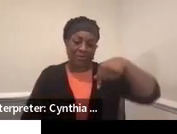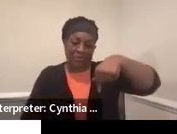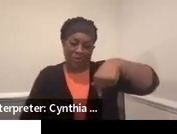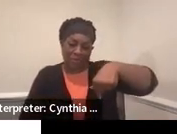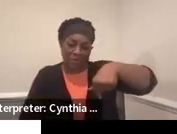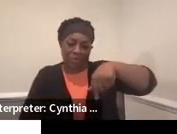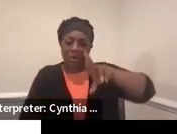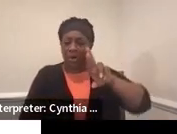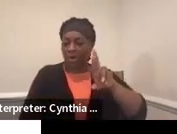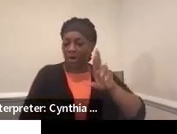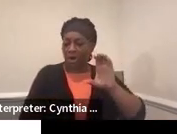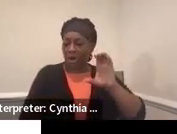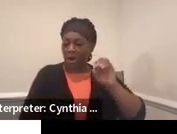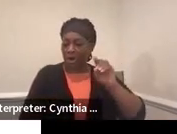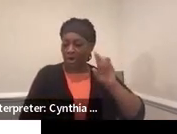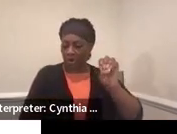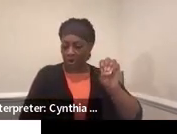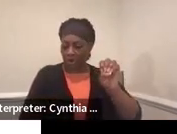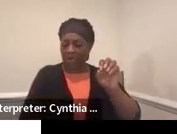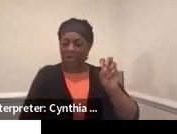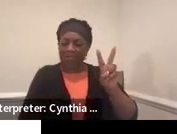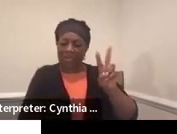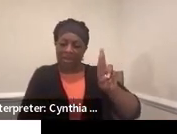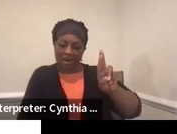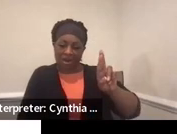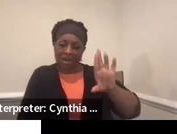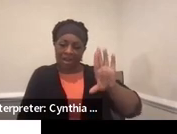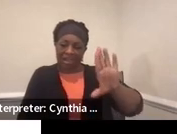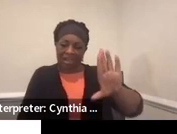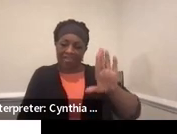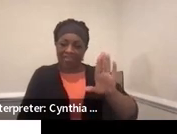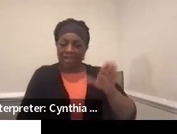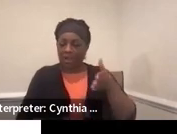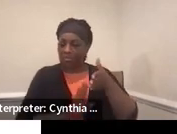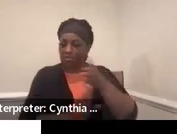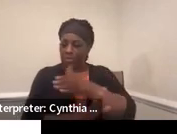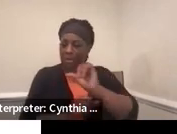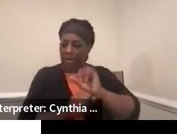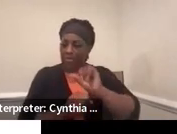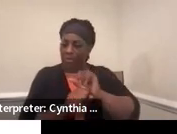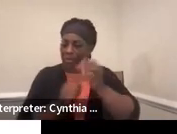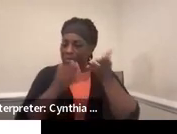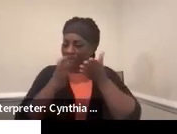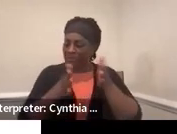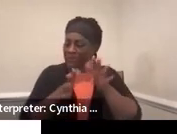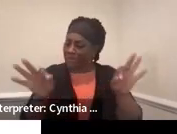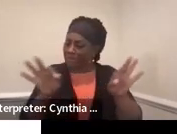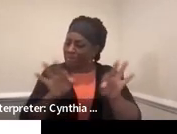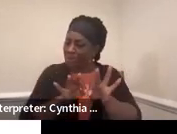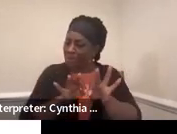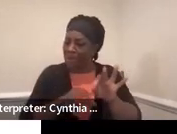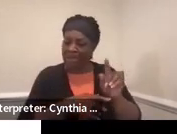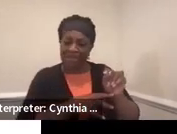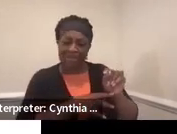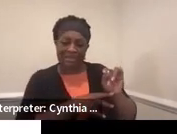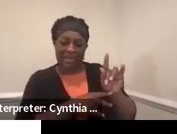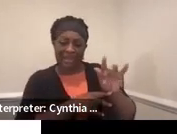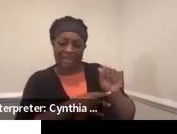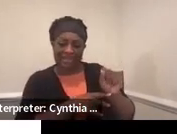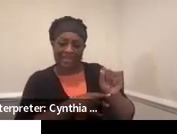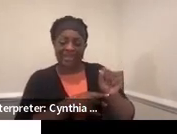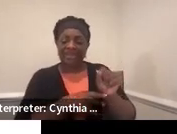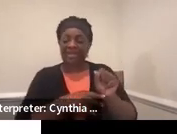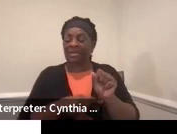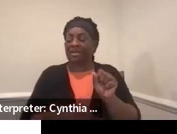is Voc Rehab and their Pre-ETS services. So vocational